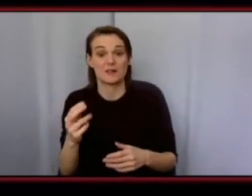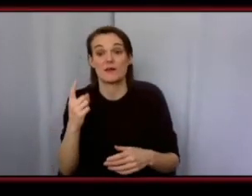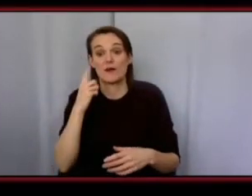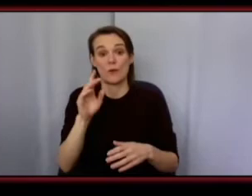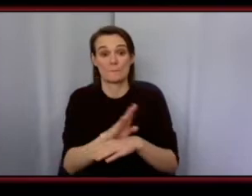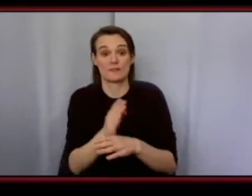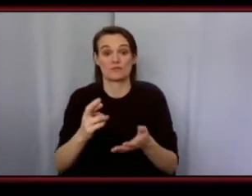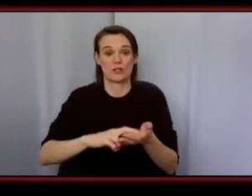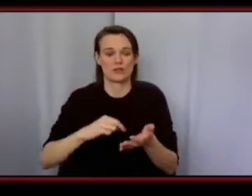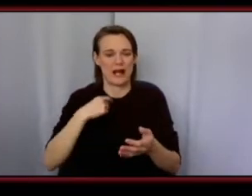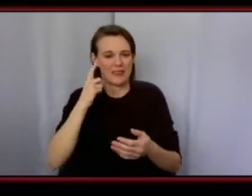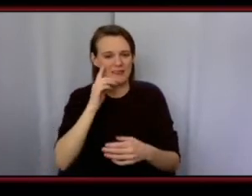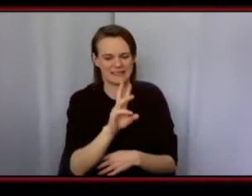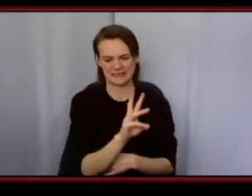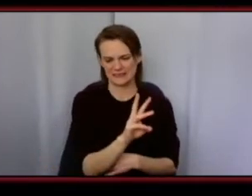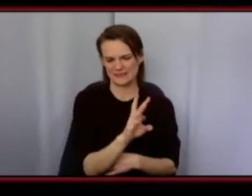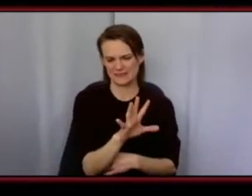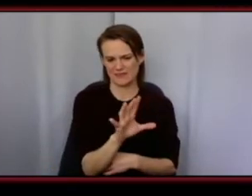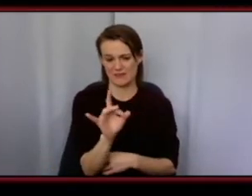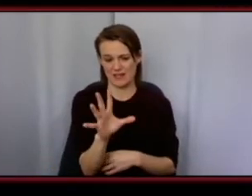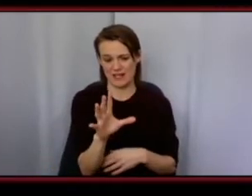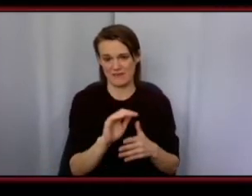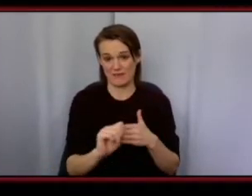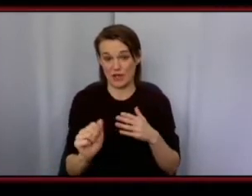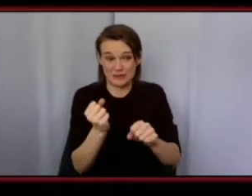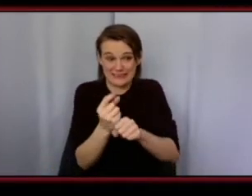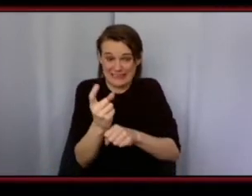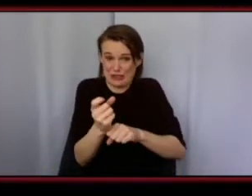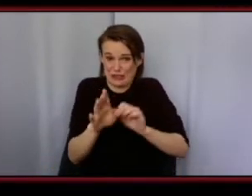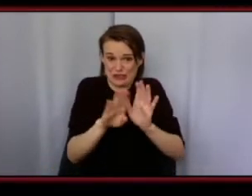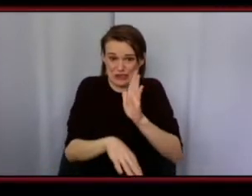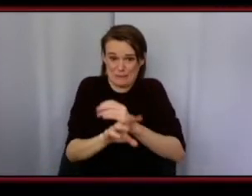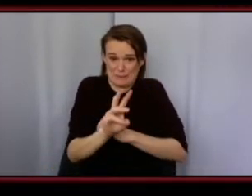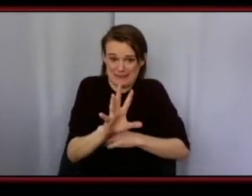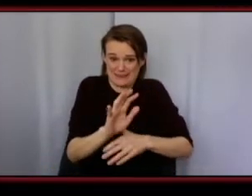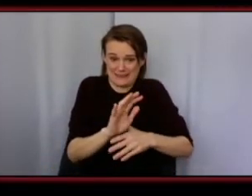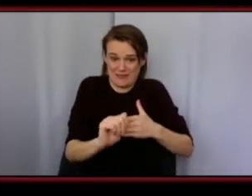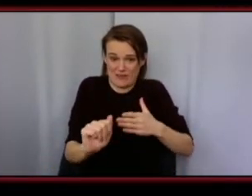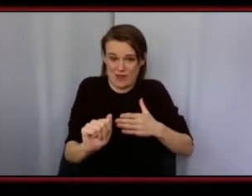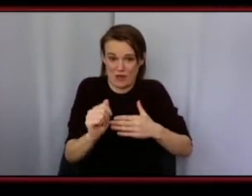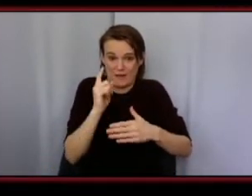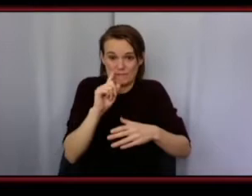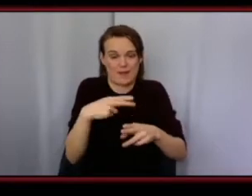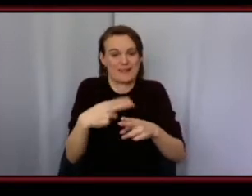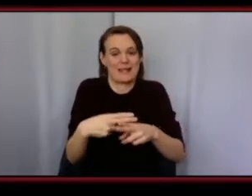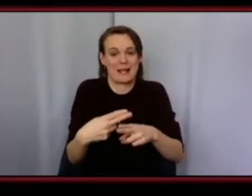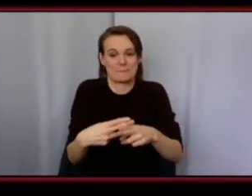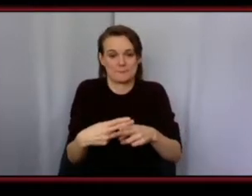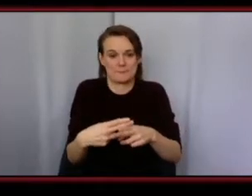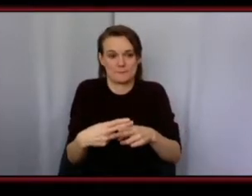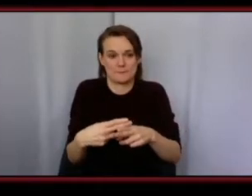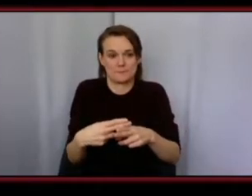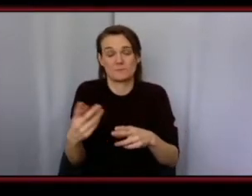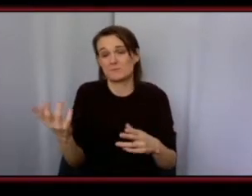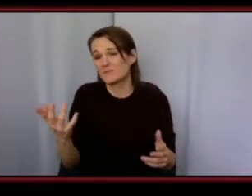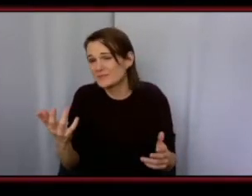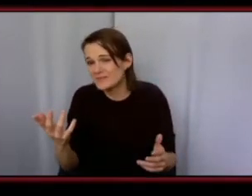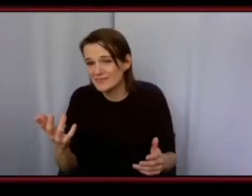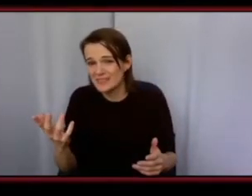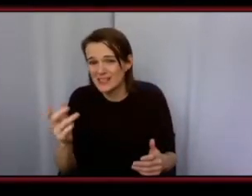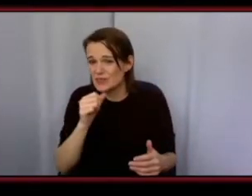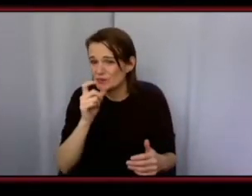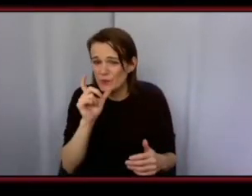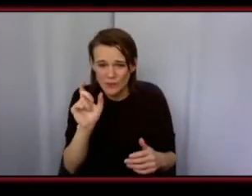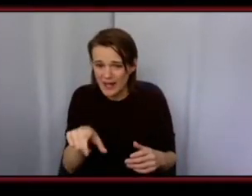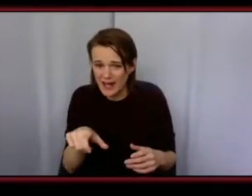between about 65 and i think 85 dollars a year just for your business name alone and it doesn't mean you have to do a business name